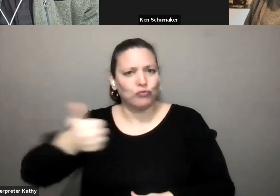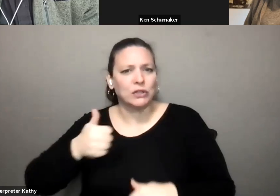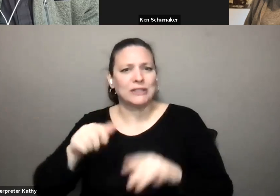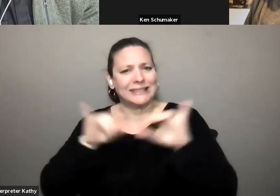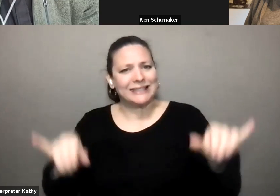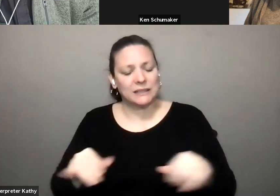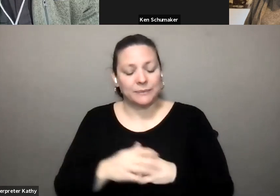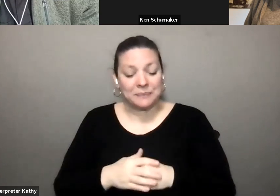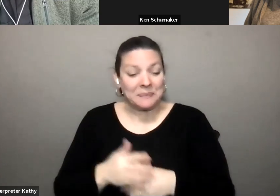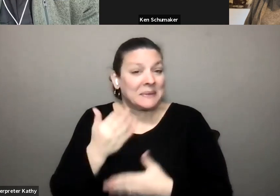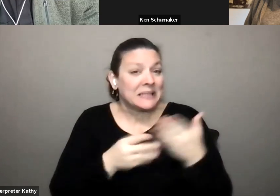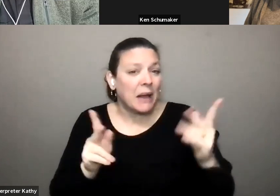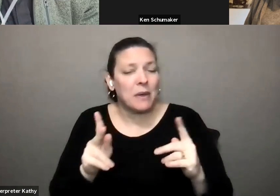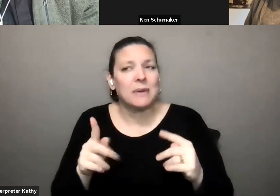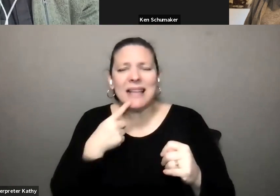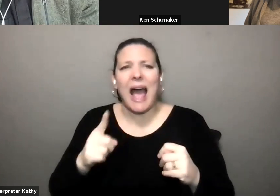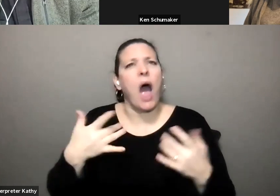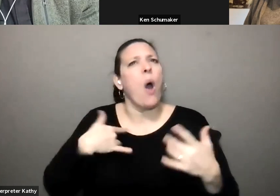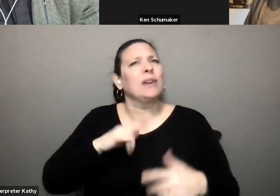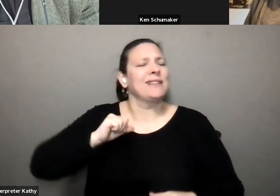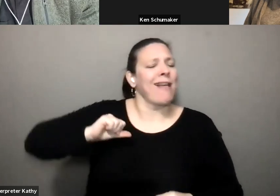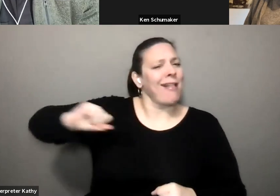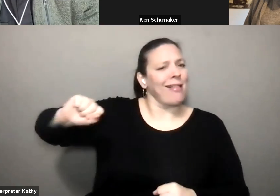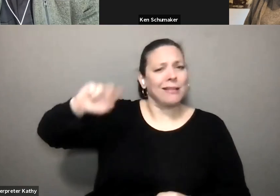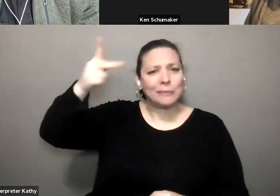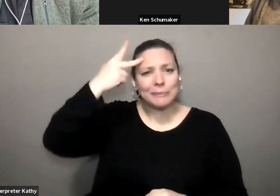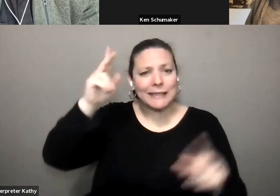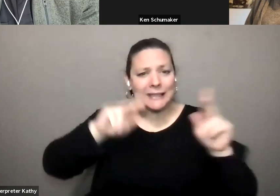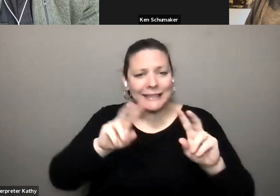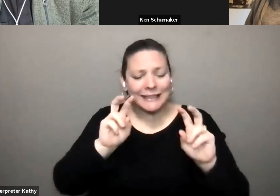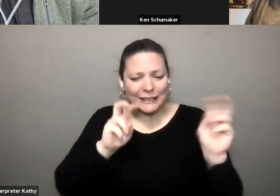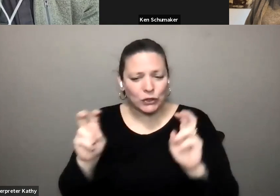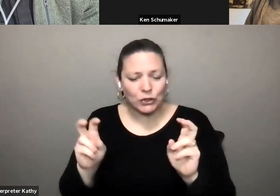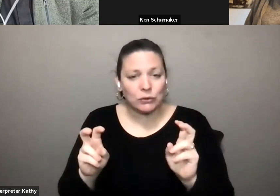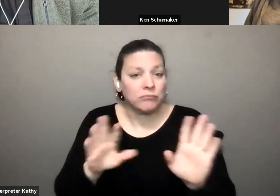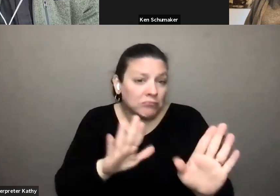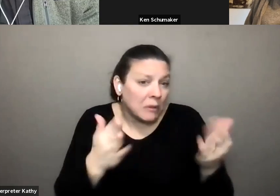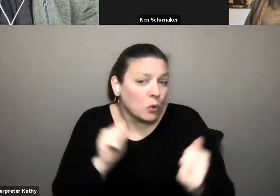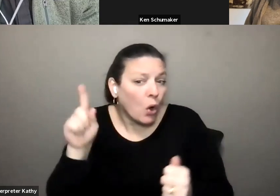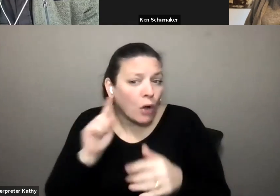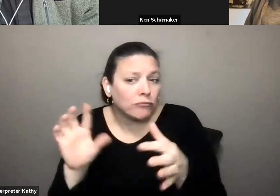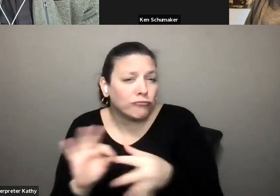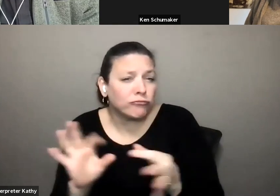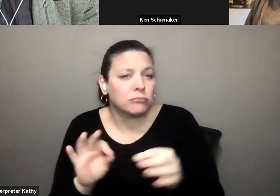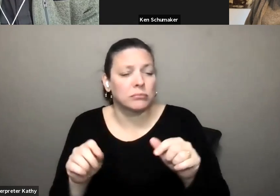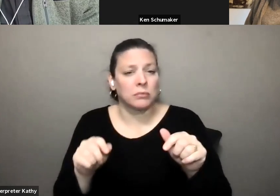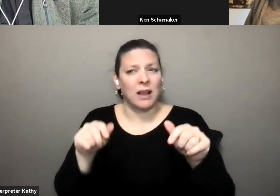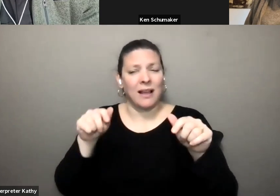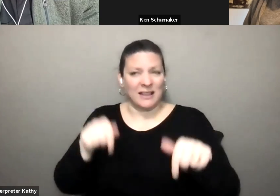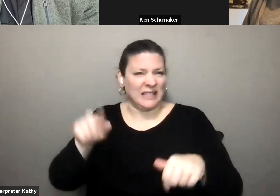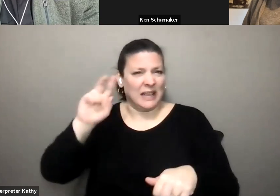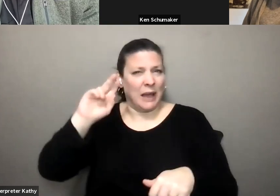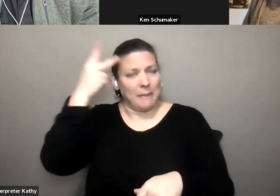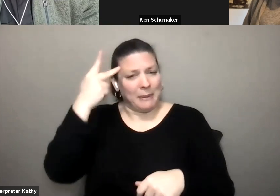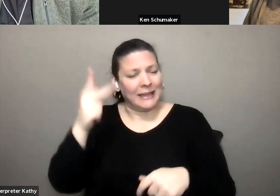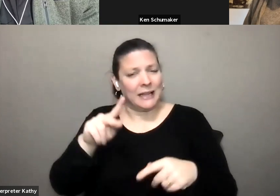they're shy of political issues and as you've heard this is a political issue but it's not a partisan issue